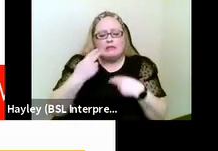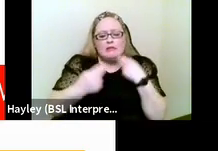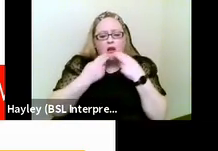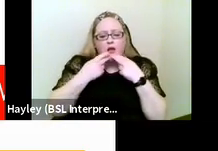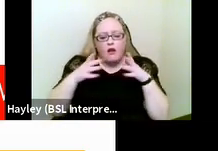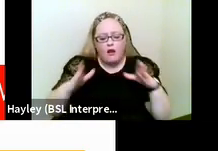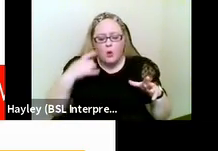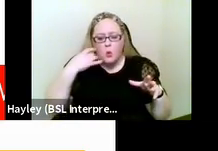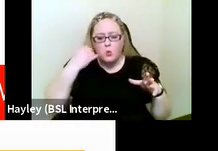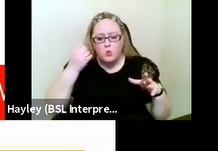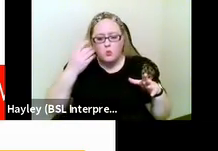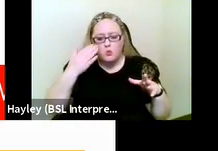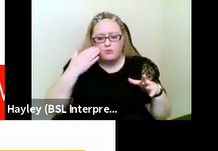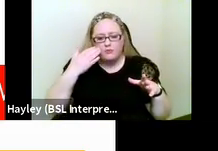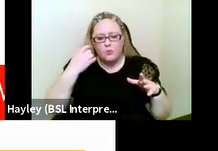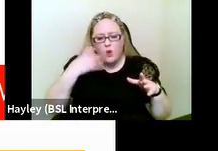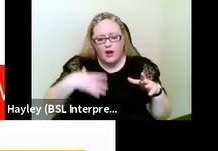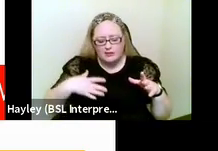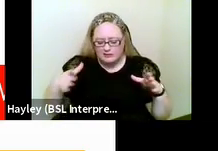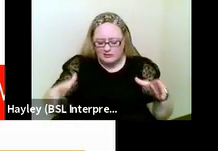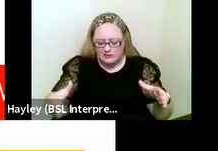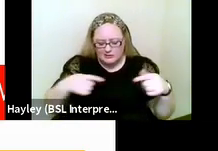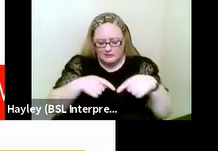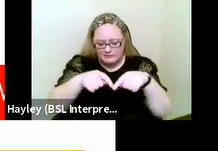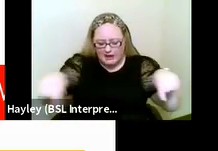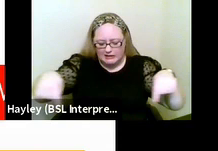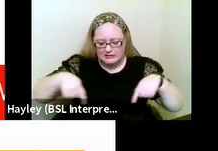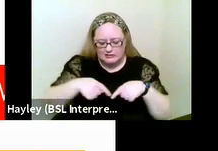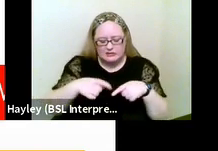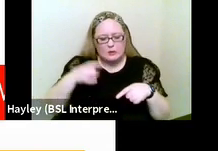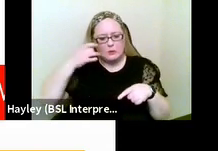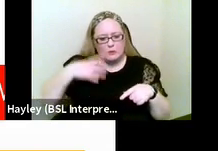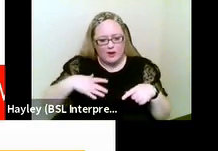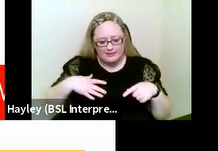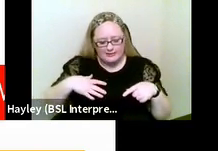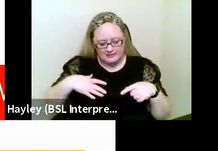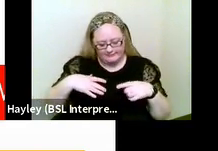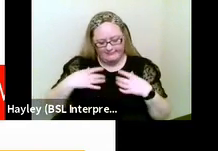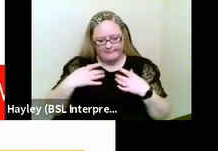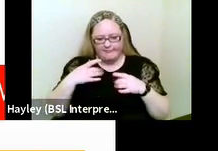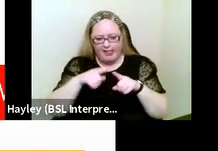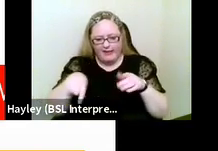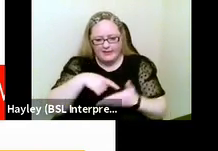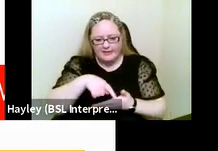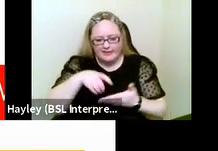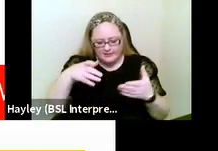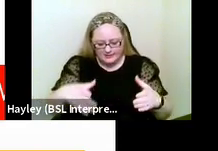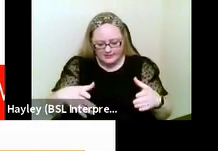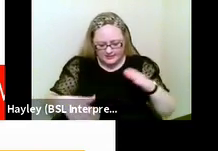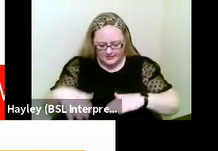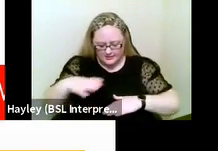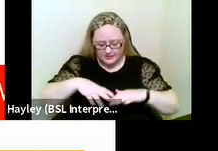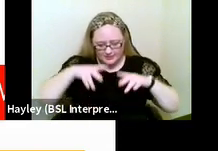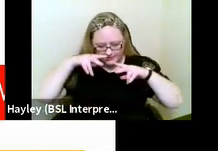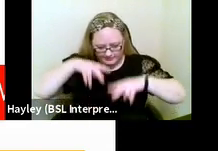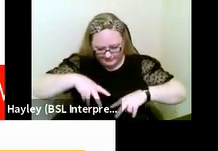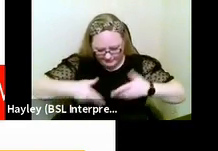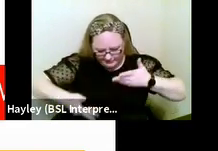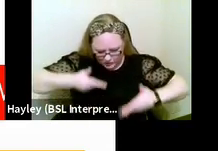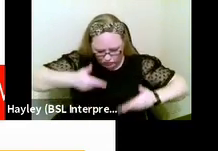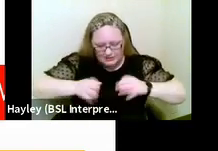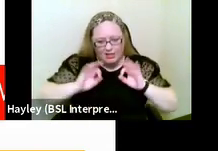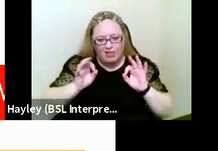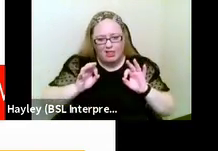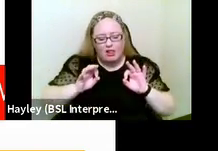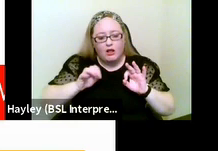some colour contrast to make life a lot easier. These are very simple but effective interventions. We may